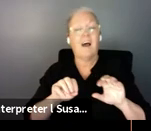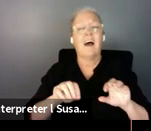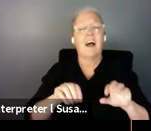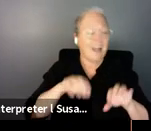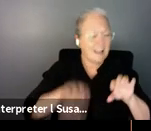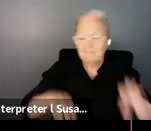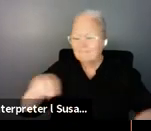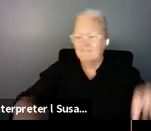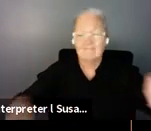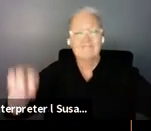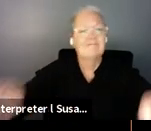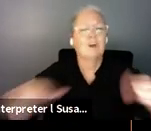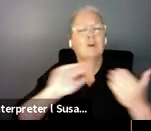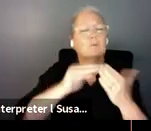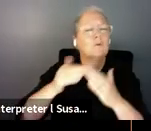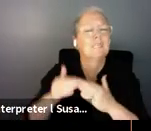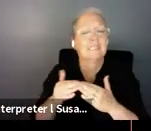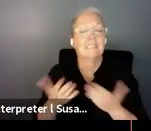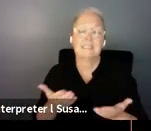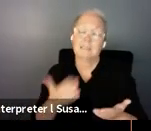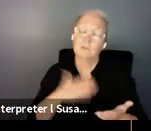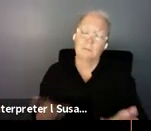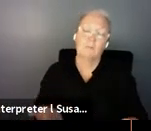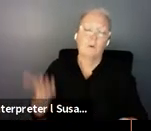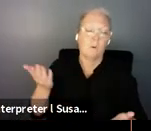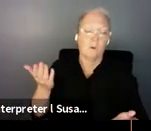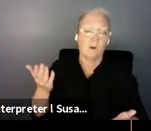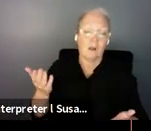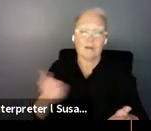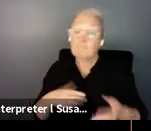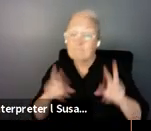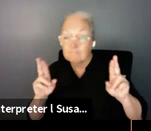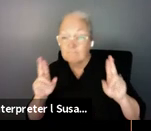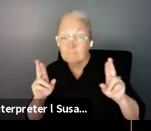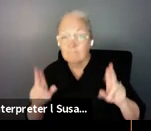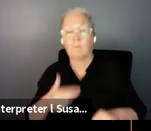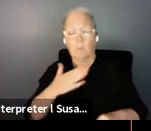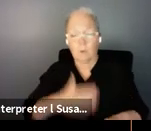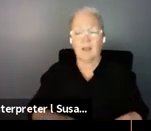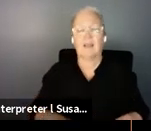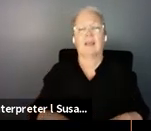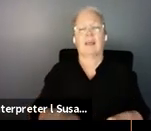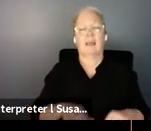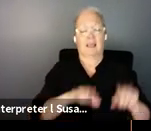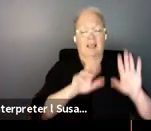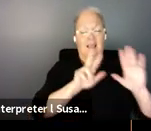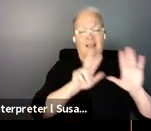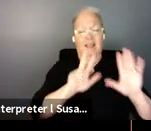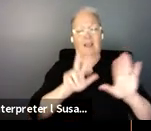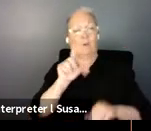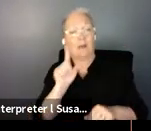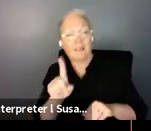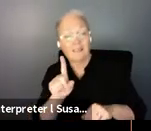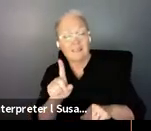in total um if uh we can make it happen we will have 881 il centers nationwide